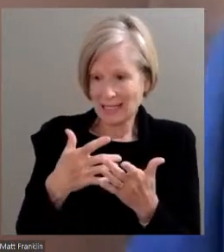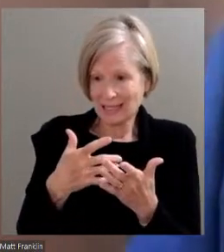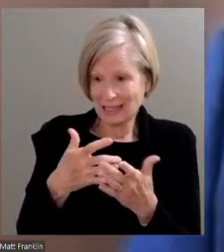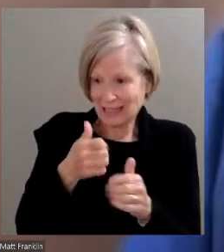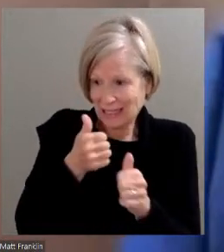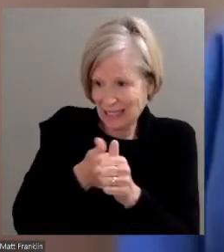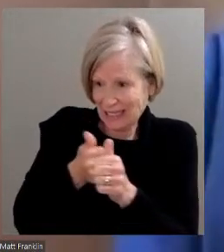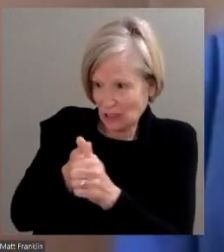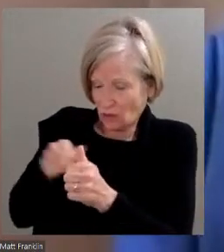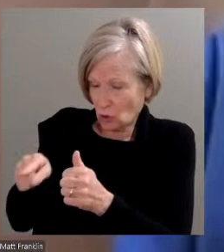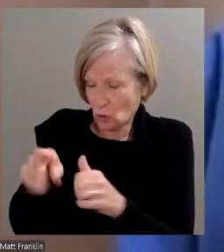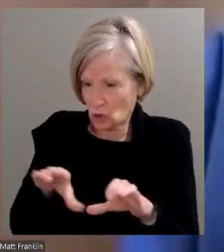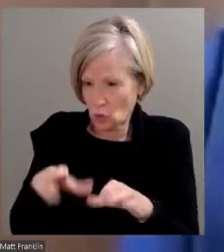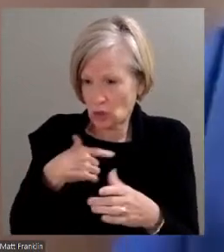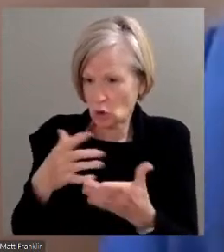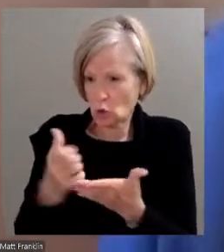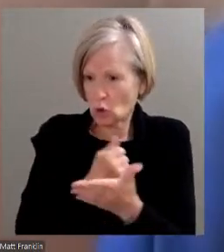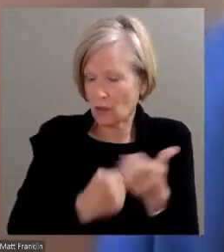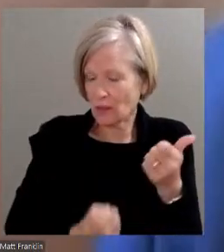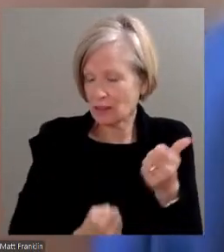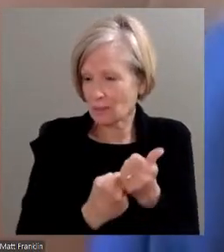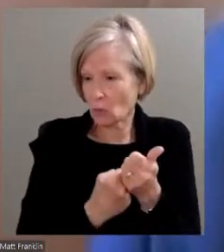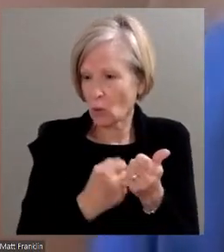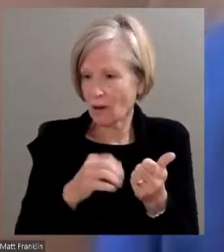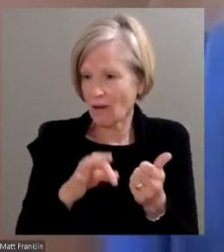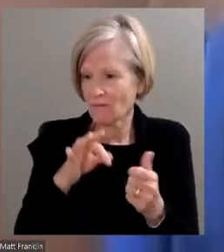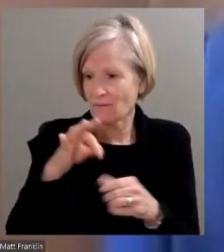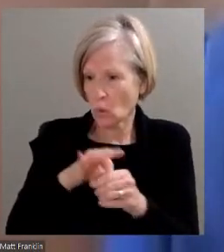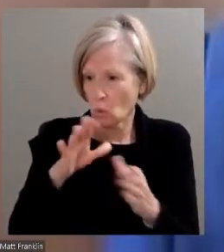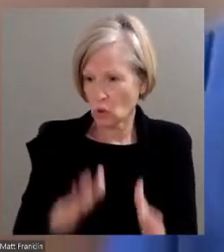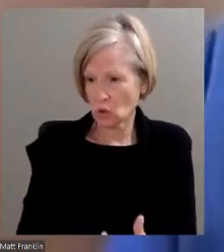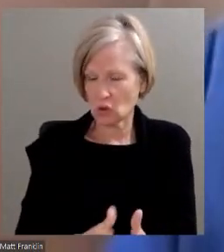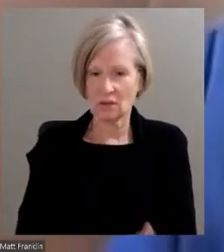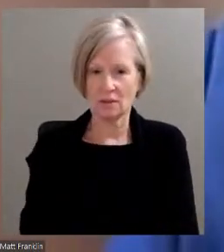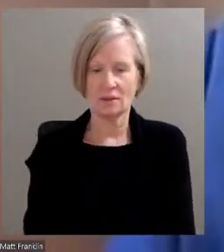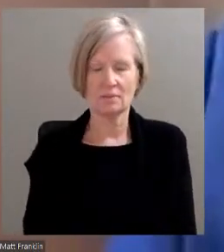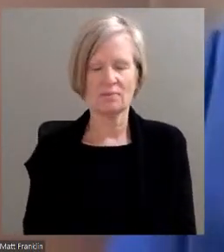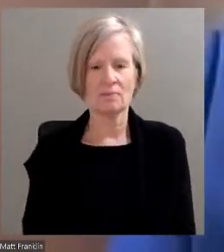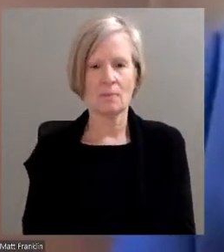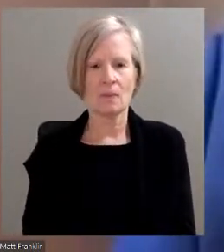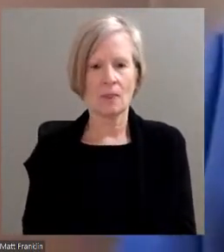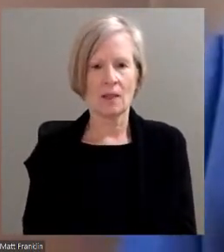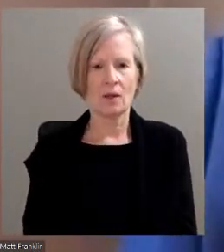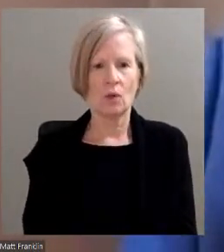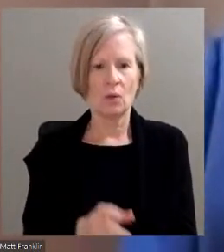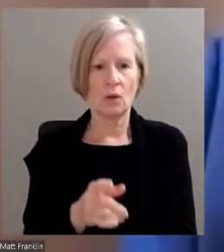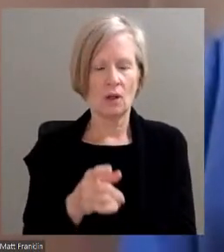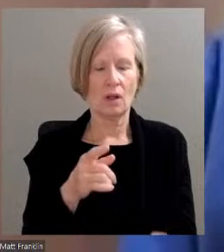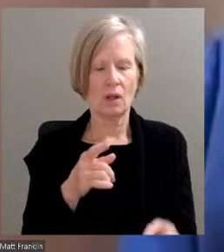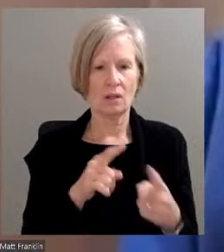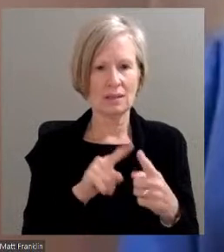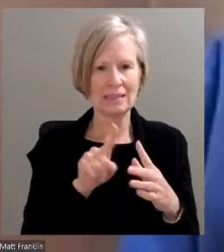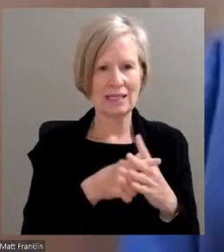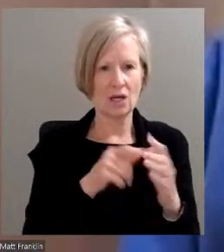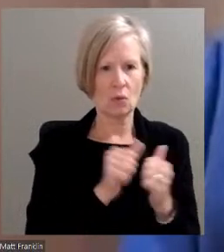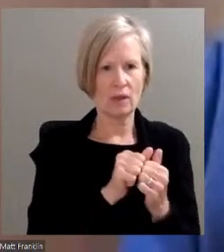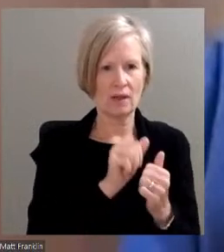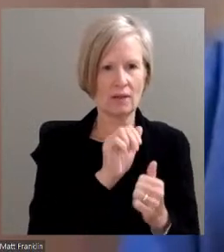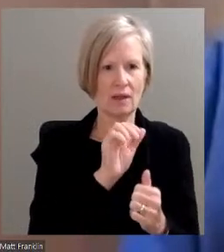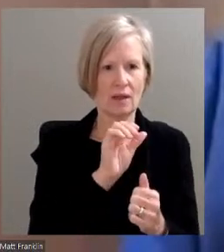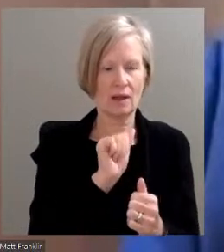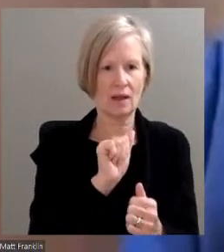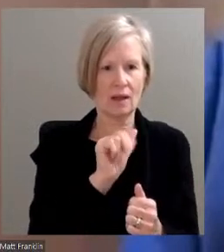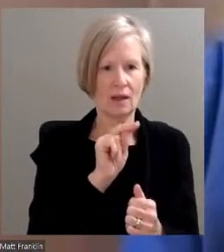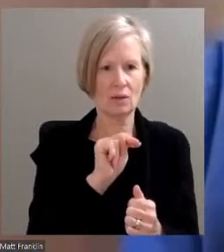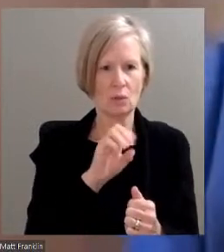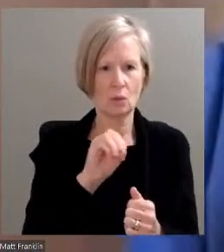support of voters. And we'll go back in the order from question one, and we'll start with Ms. Anupatad. You have two